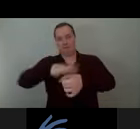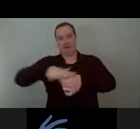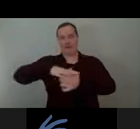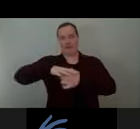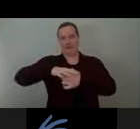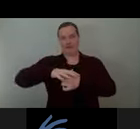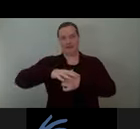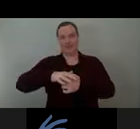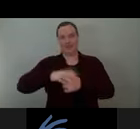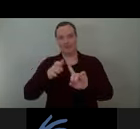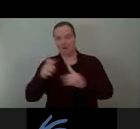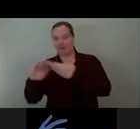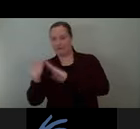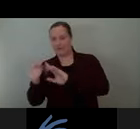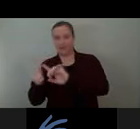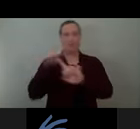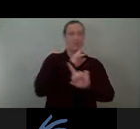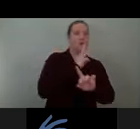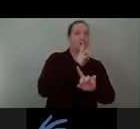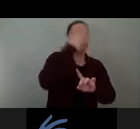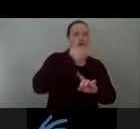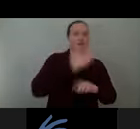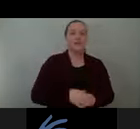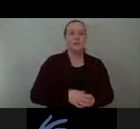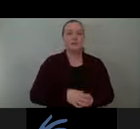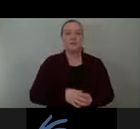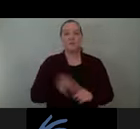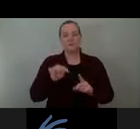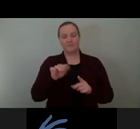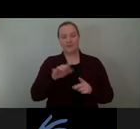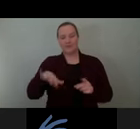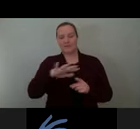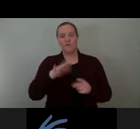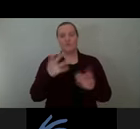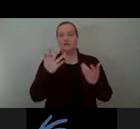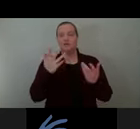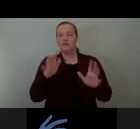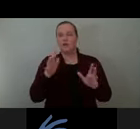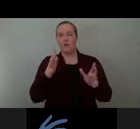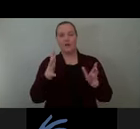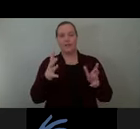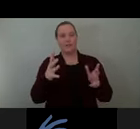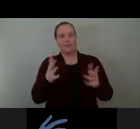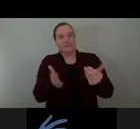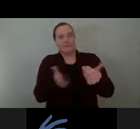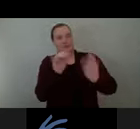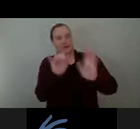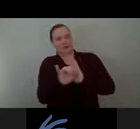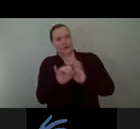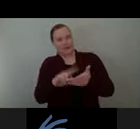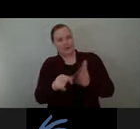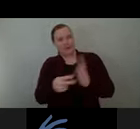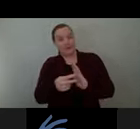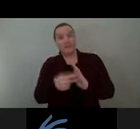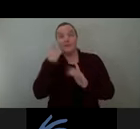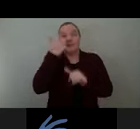installation that didn't reveal itself immediately but rather gradually over time where each time a pedestrian crosses, they can experience